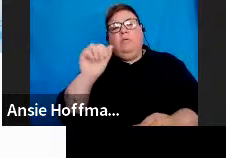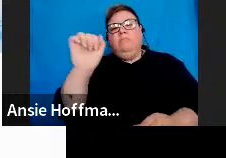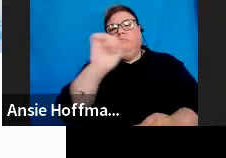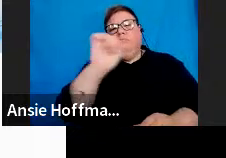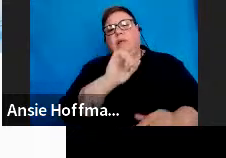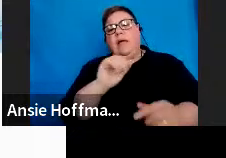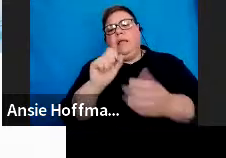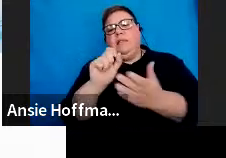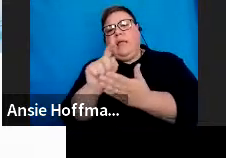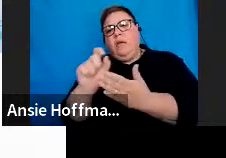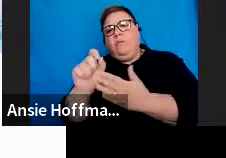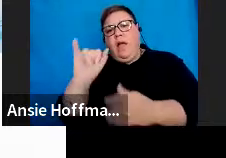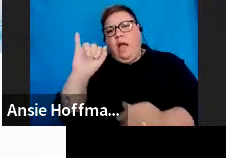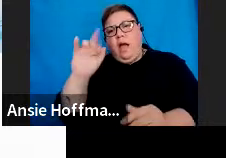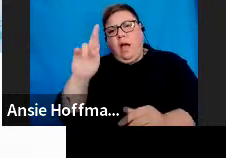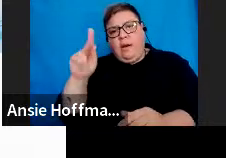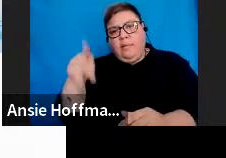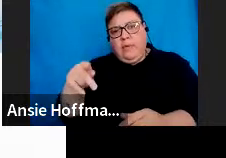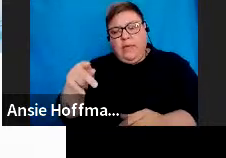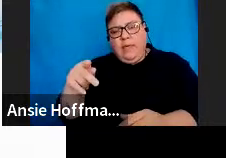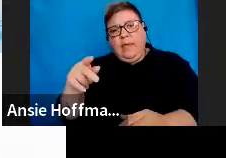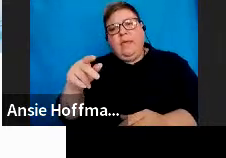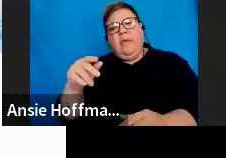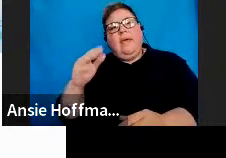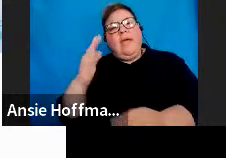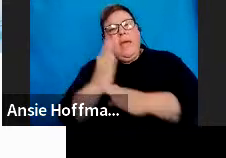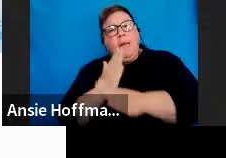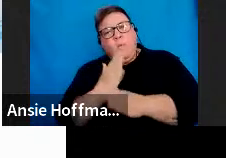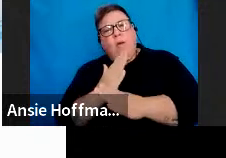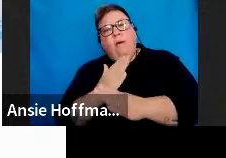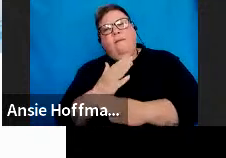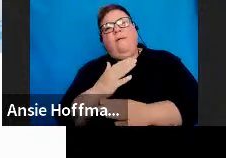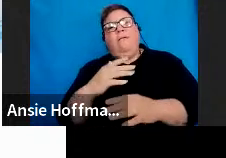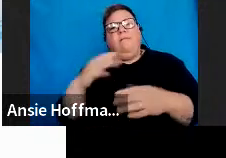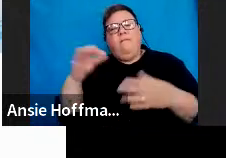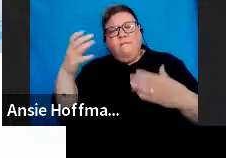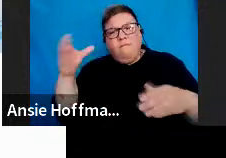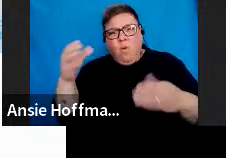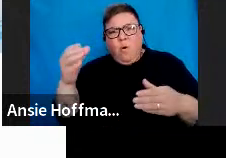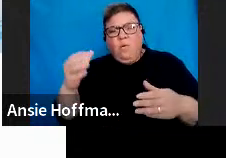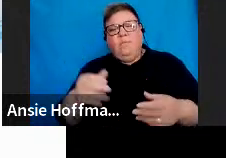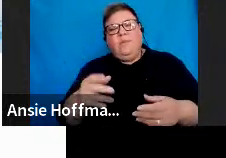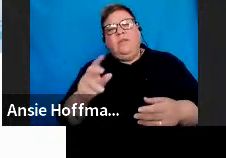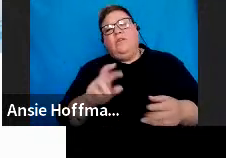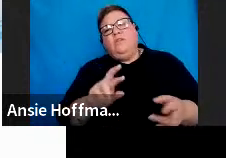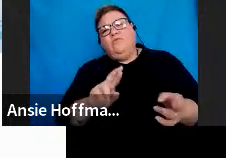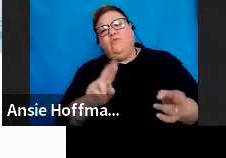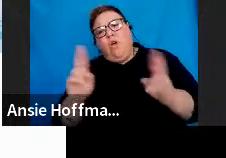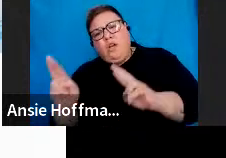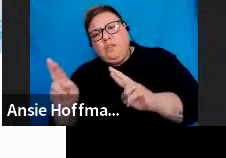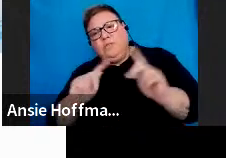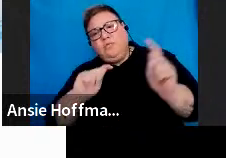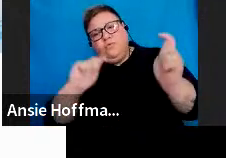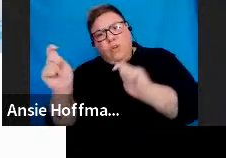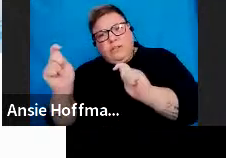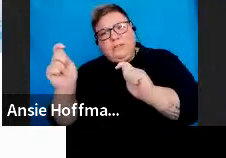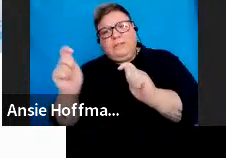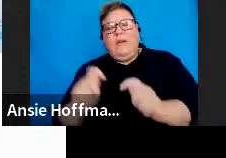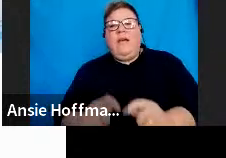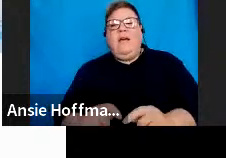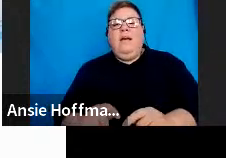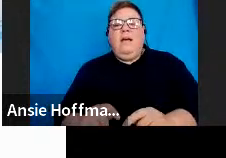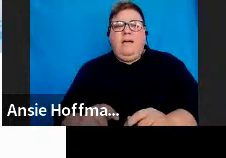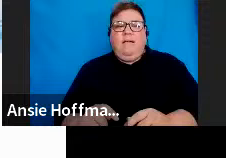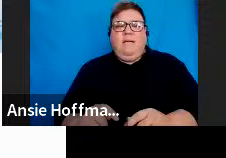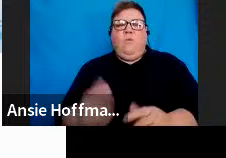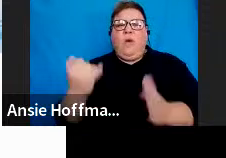your IRP3 employer forms, recognition of transfer, your ROT forms, and the directive cancellation